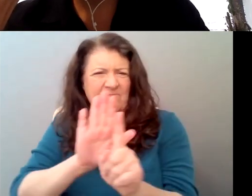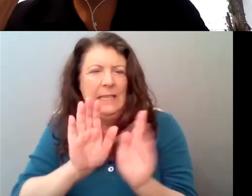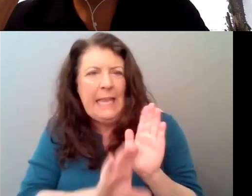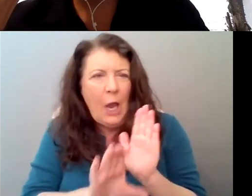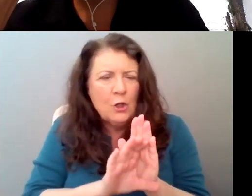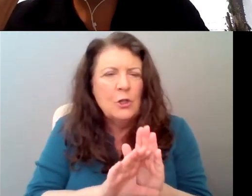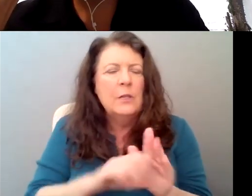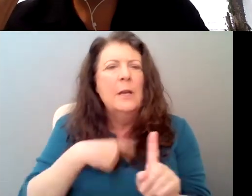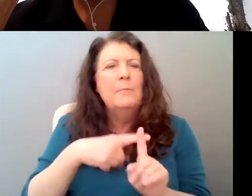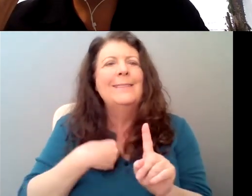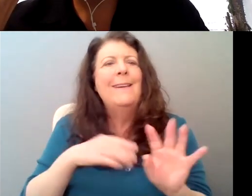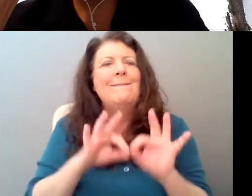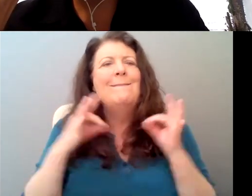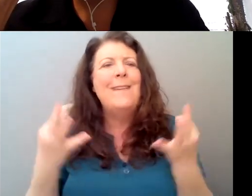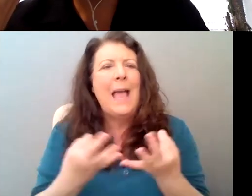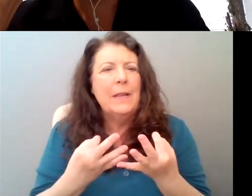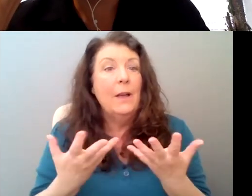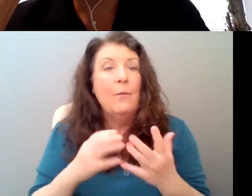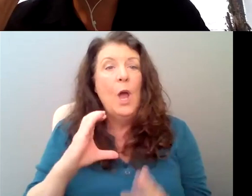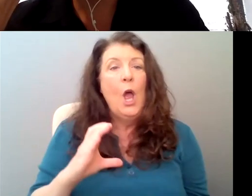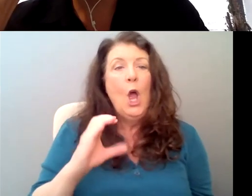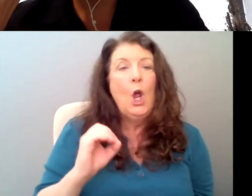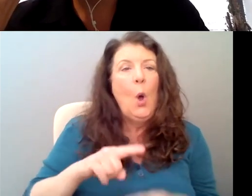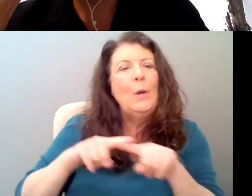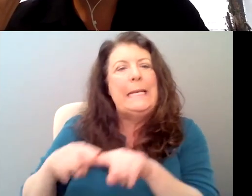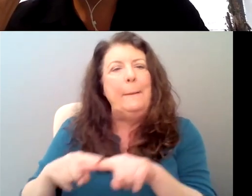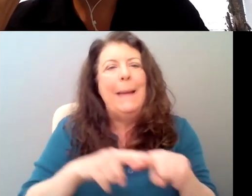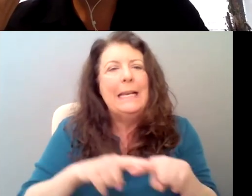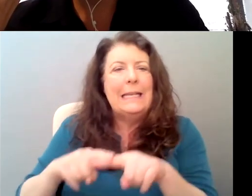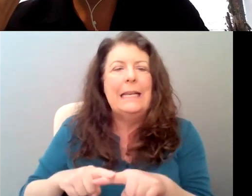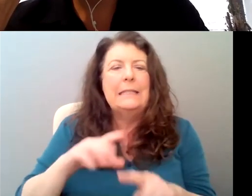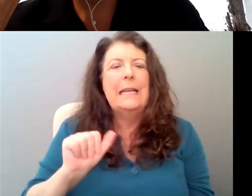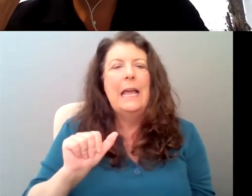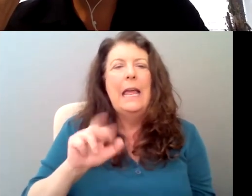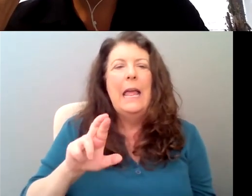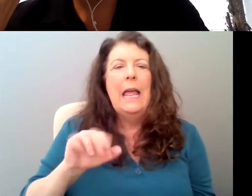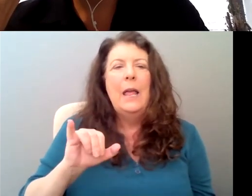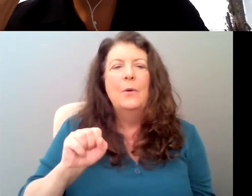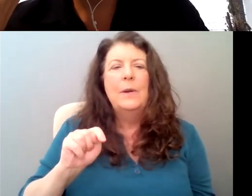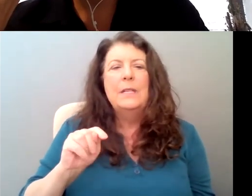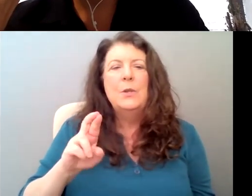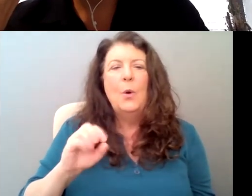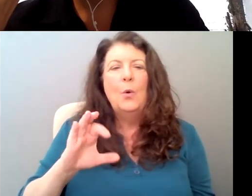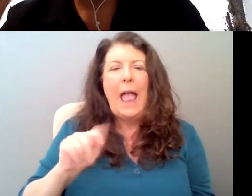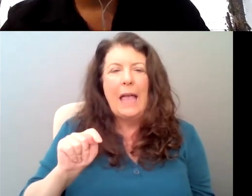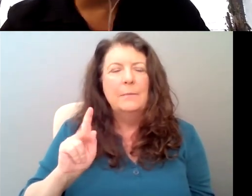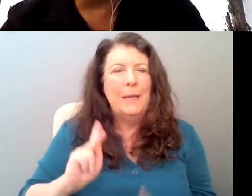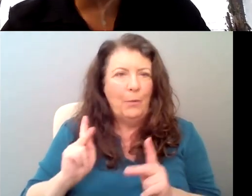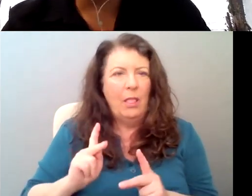family of codependent aristocrats that, uh, felt a lot like the Dickinson family.